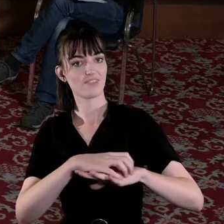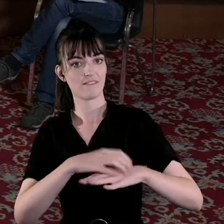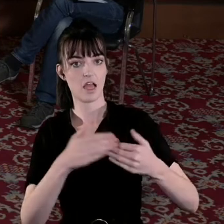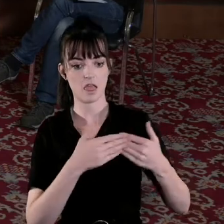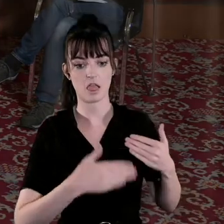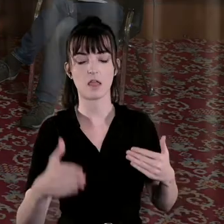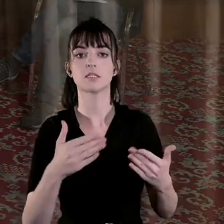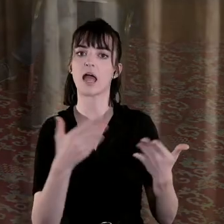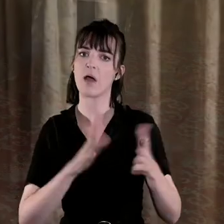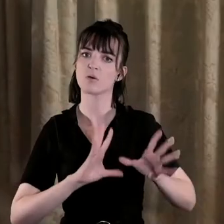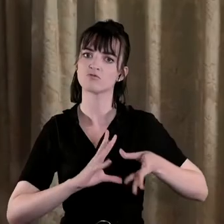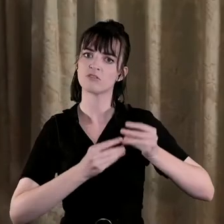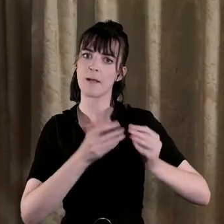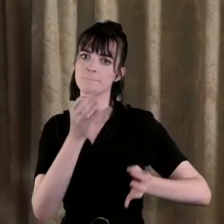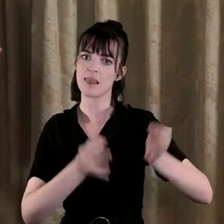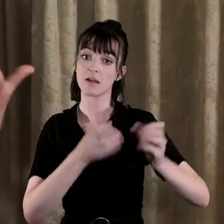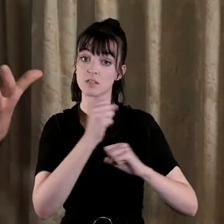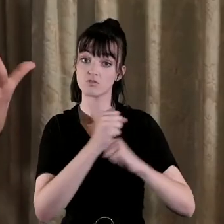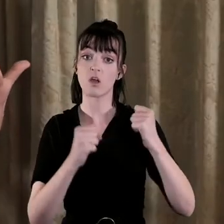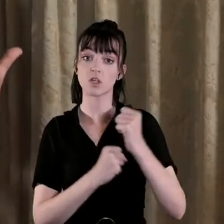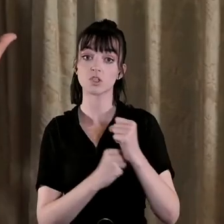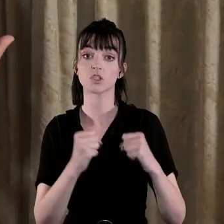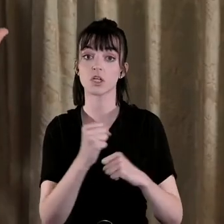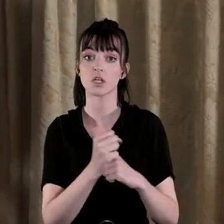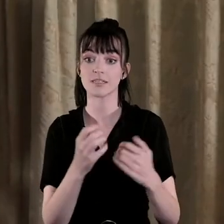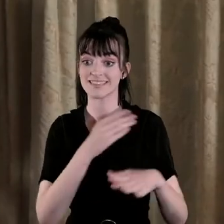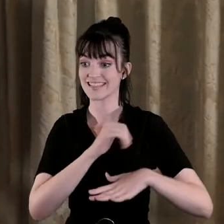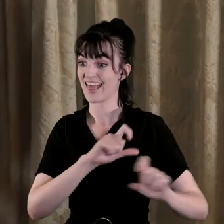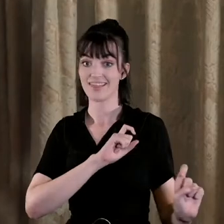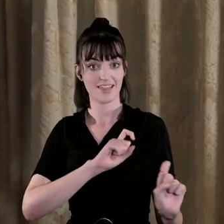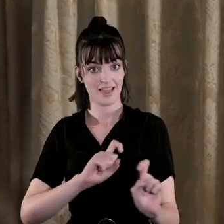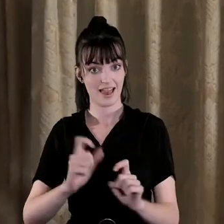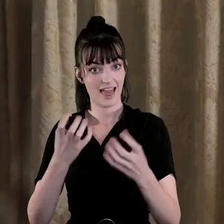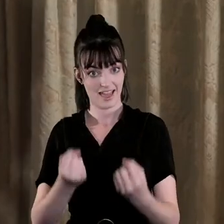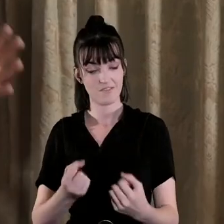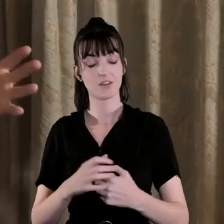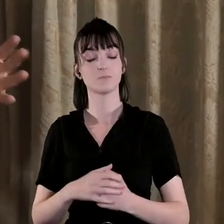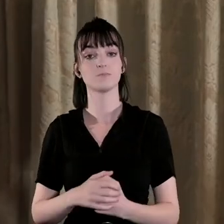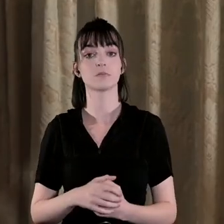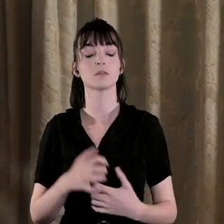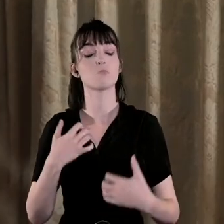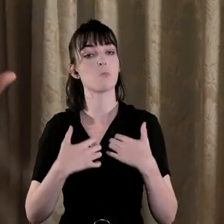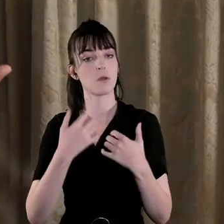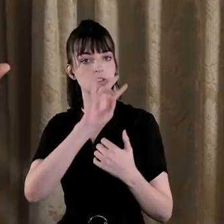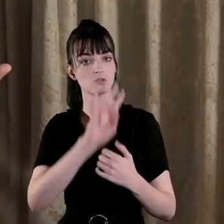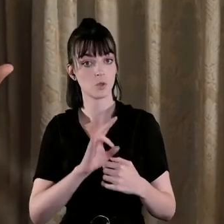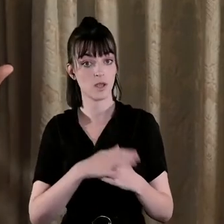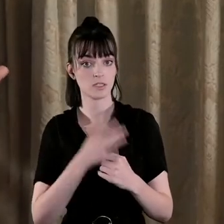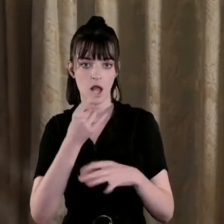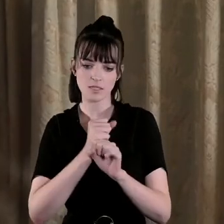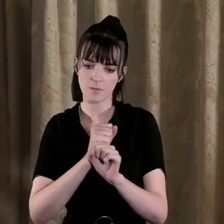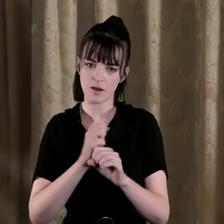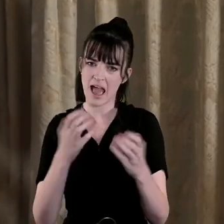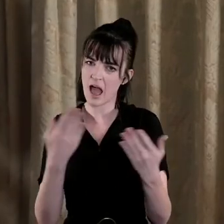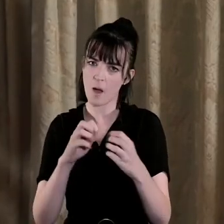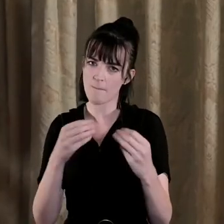creates these political structures that are with us today in some respects so I think there's an interesting question about how much violence there was